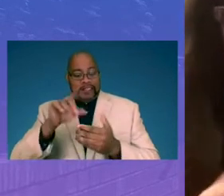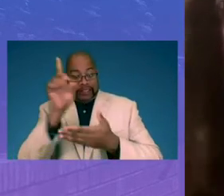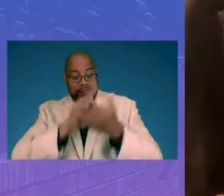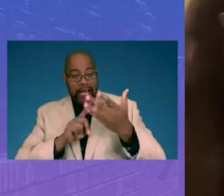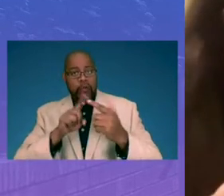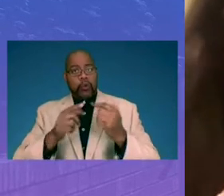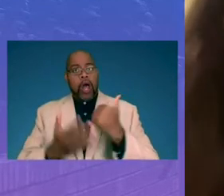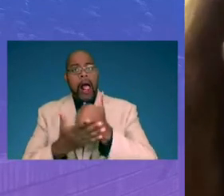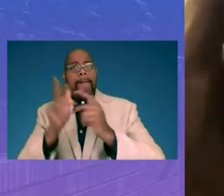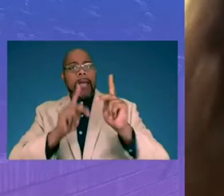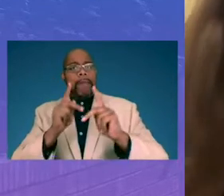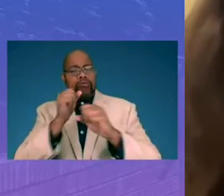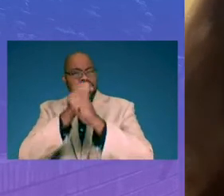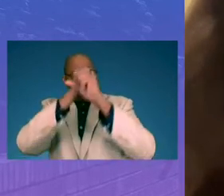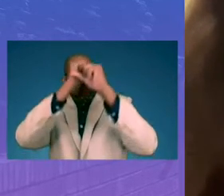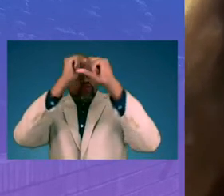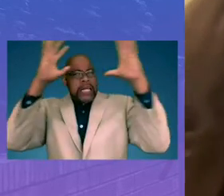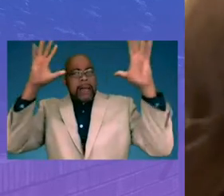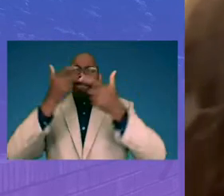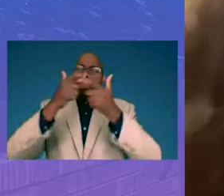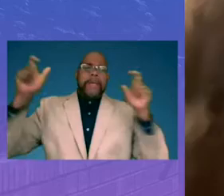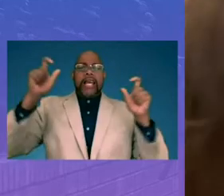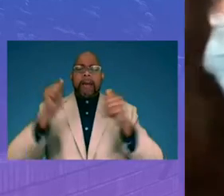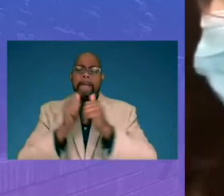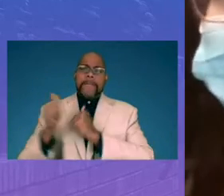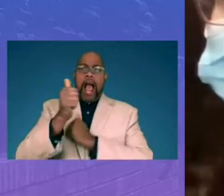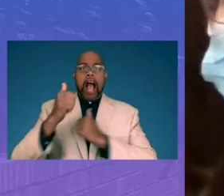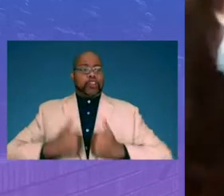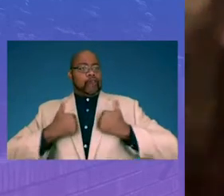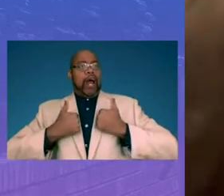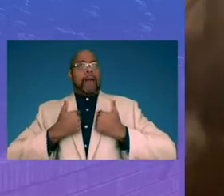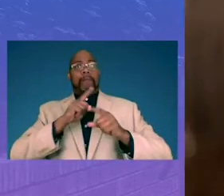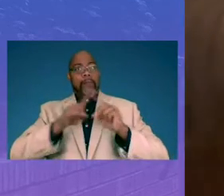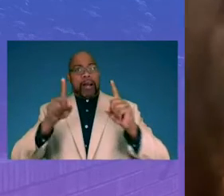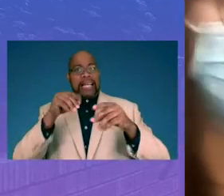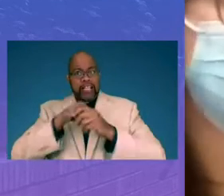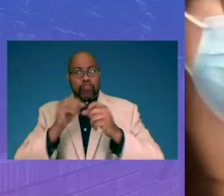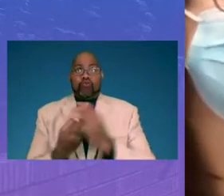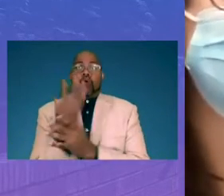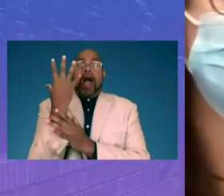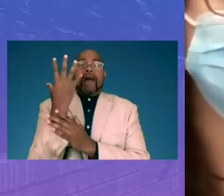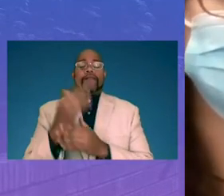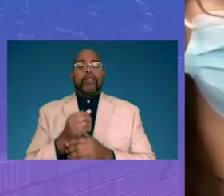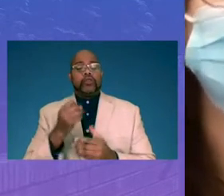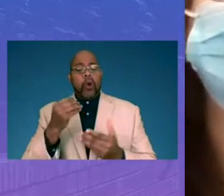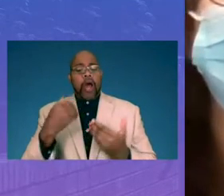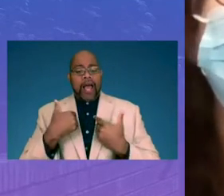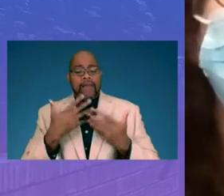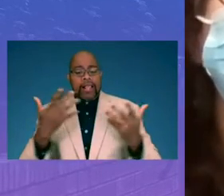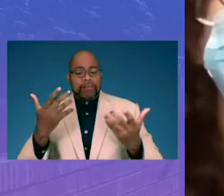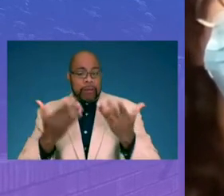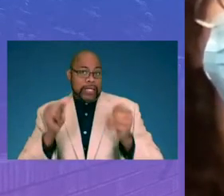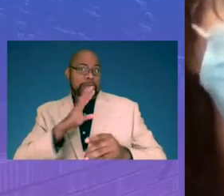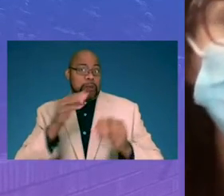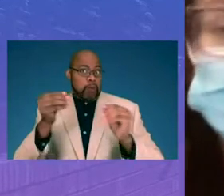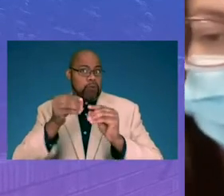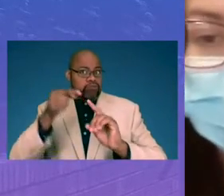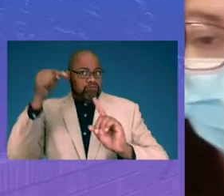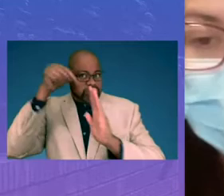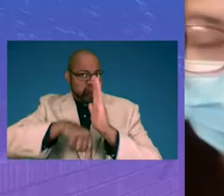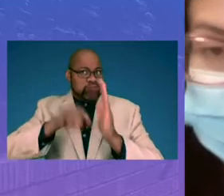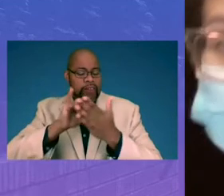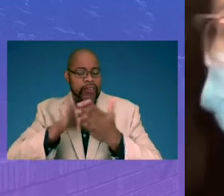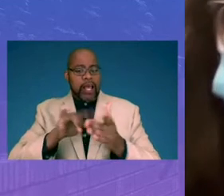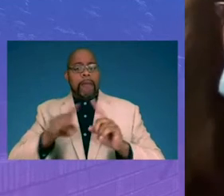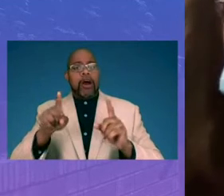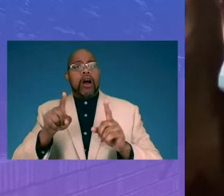dream big beyond survival and into thriving. So I think a lot of, I mean, Brandel, you can probably speak to this, but the direction that